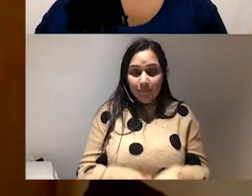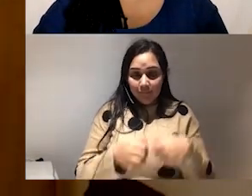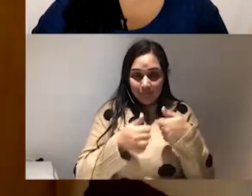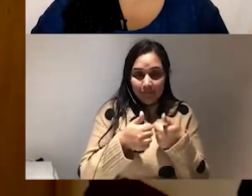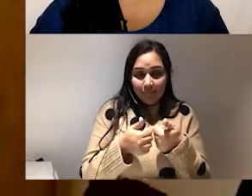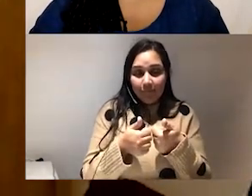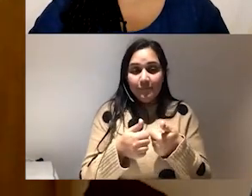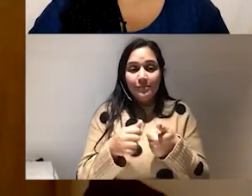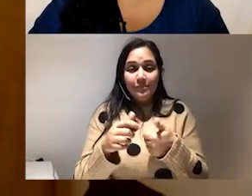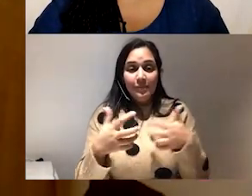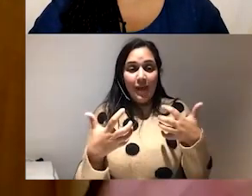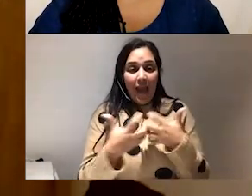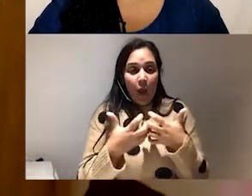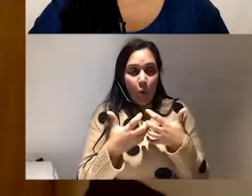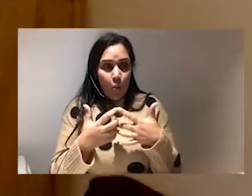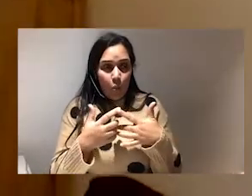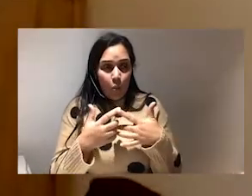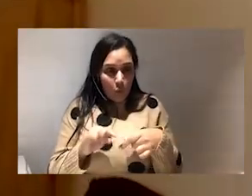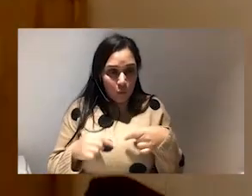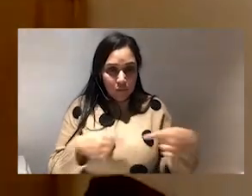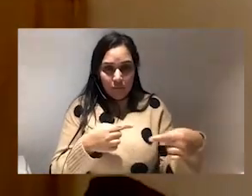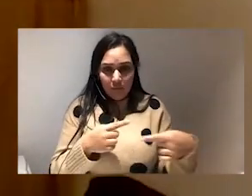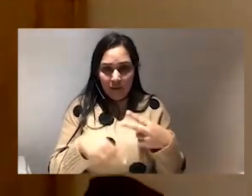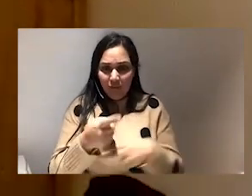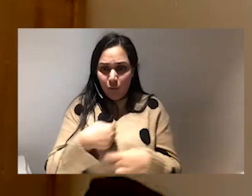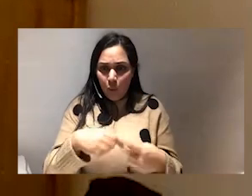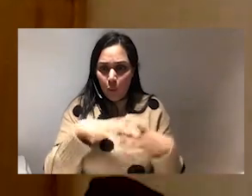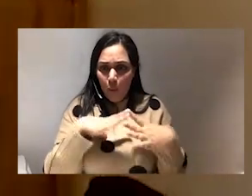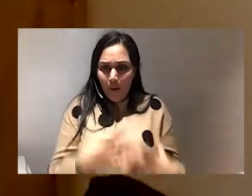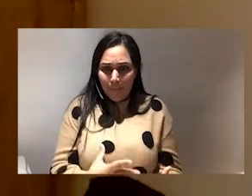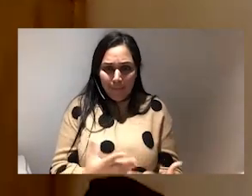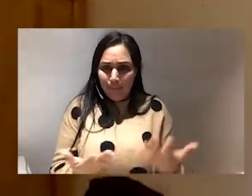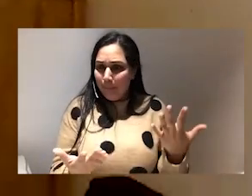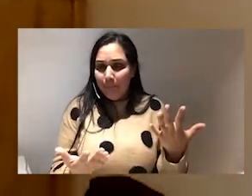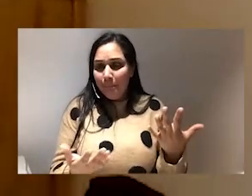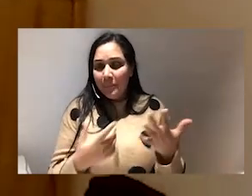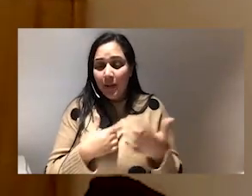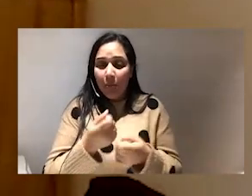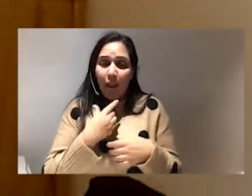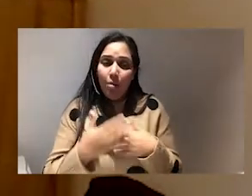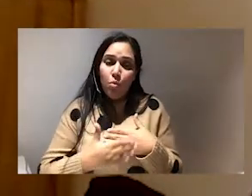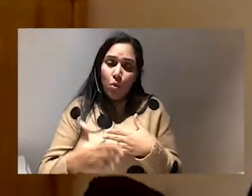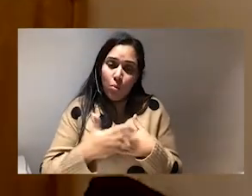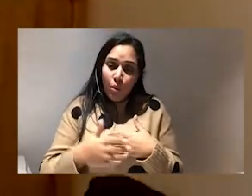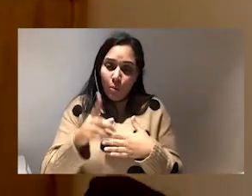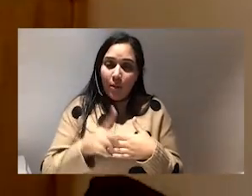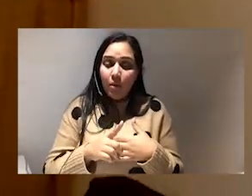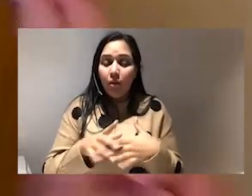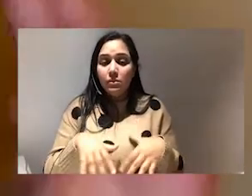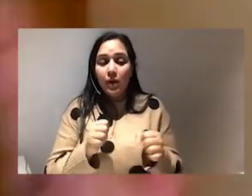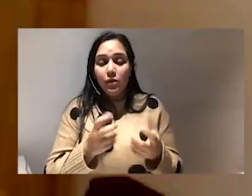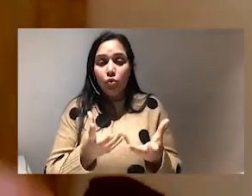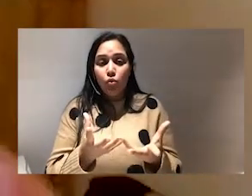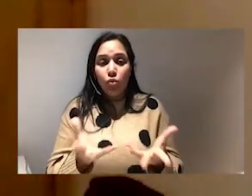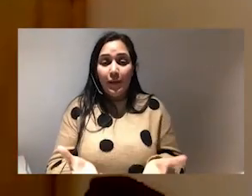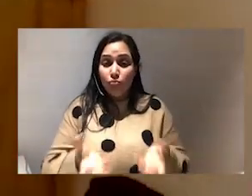absolutely exhausted right there is absolutely no way and i think you know i'm glad that more and more people are starting to not embrace that